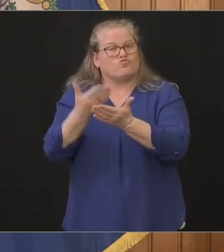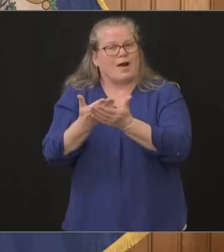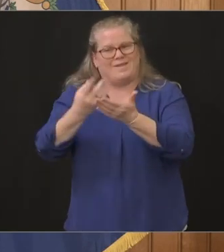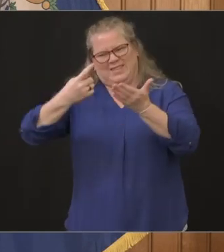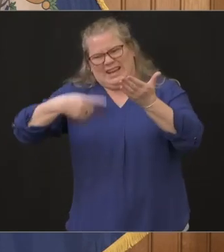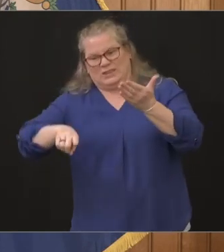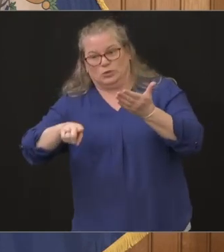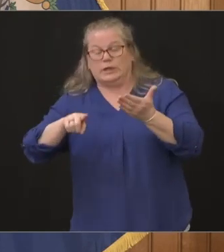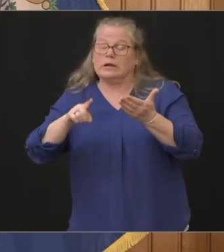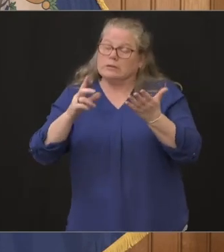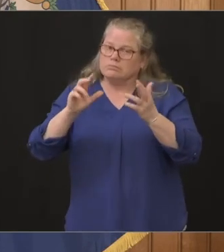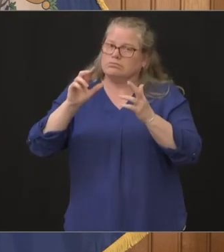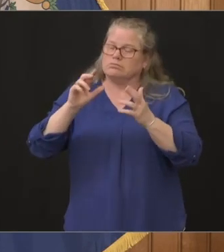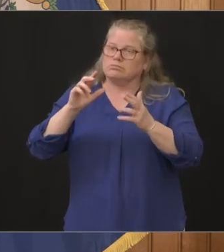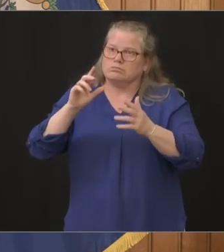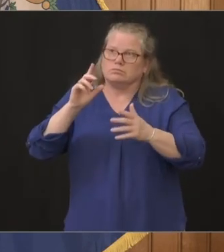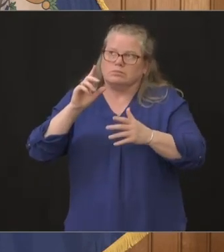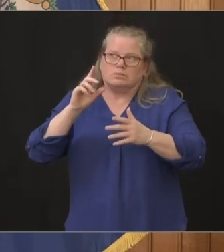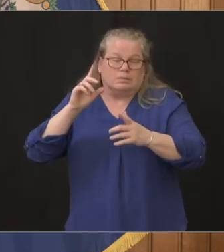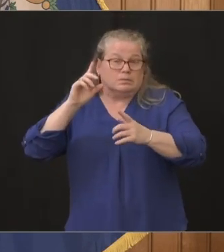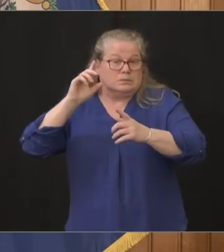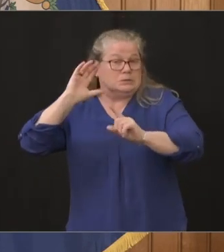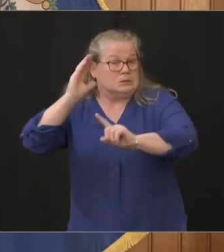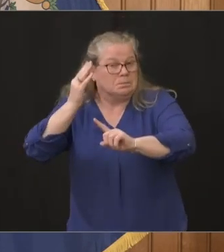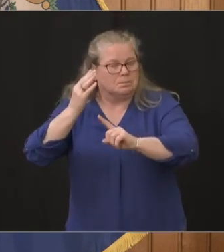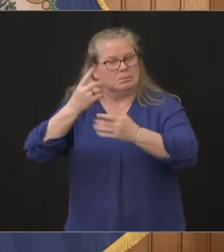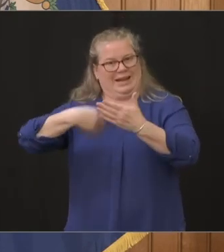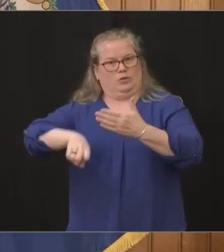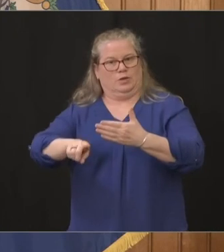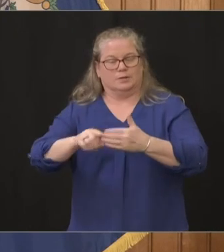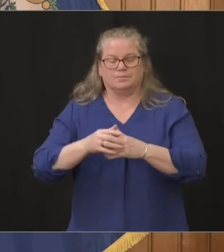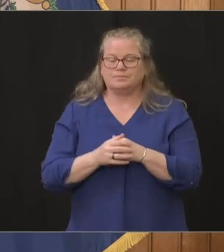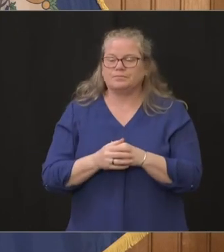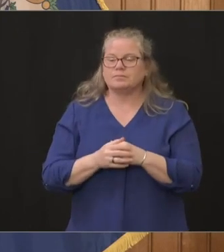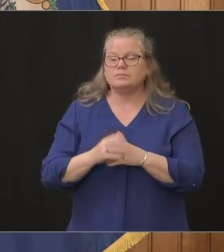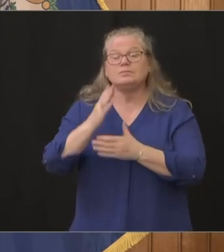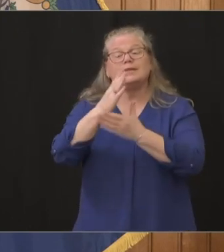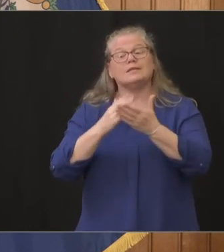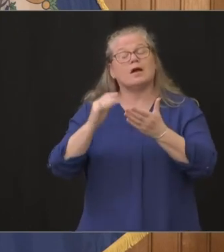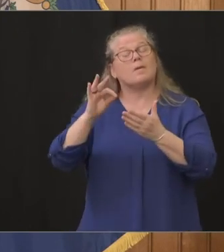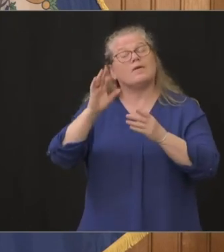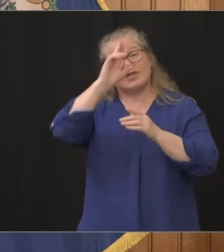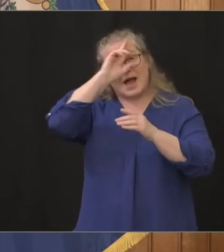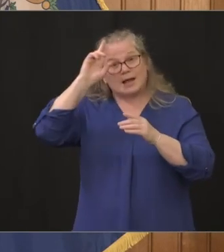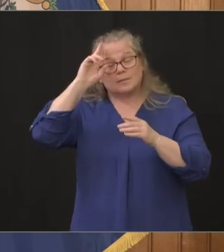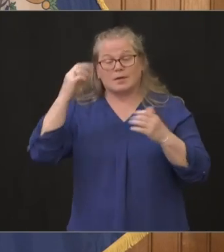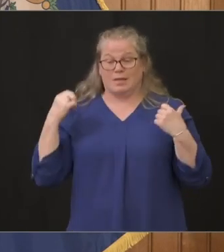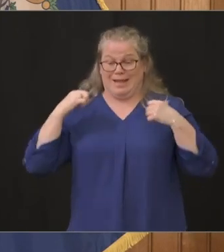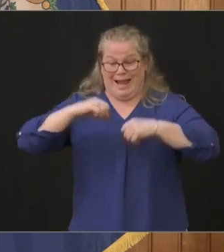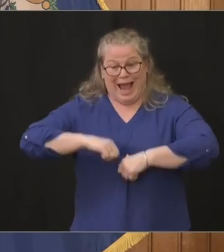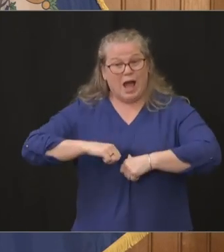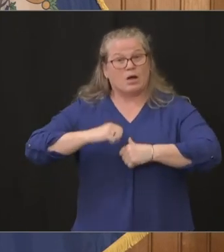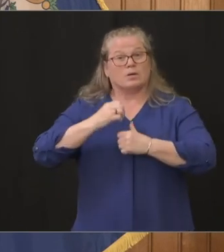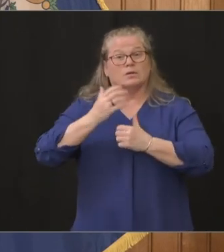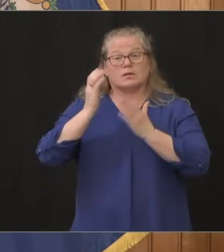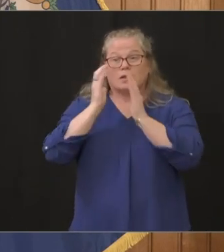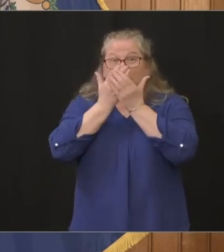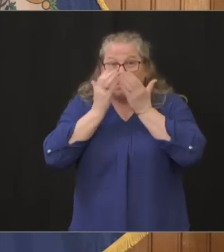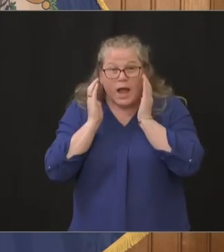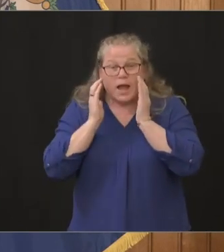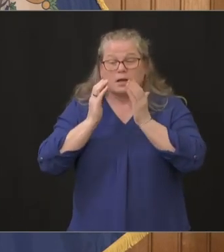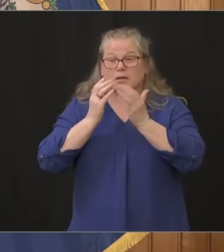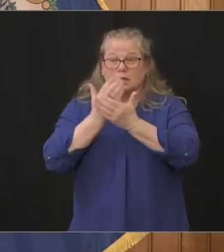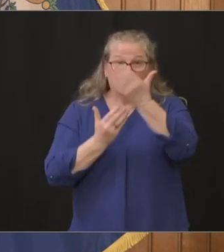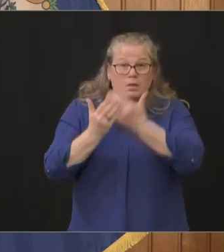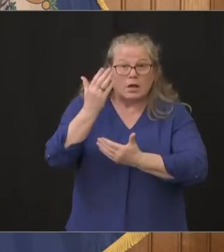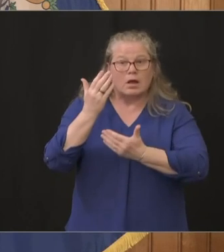including the surgical gowns and the such delayed until next month so we've got to take care